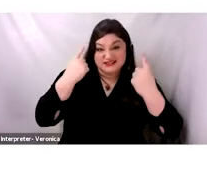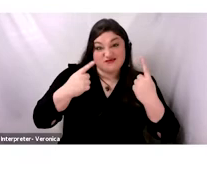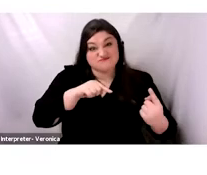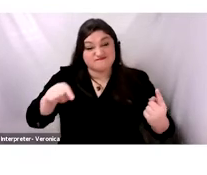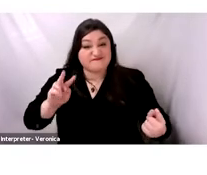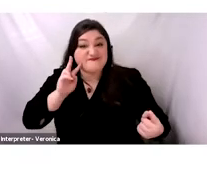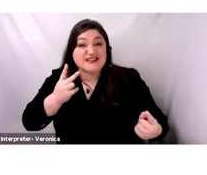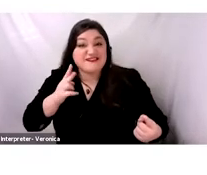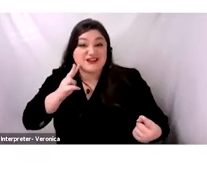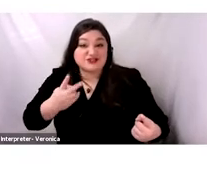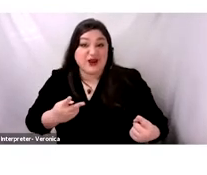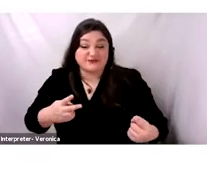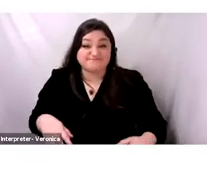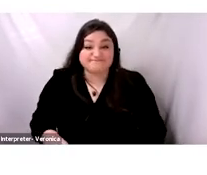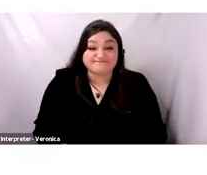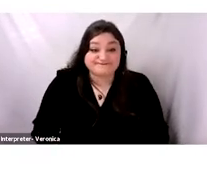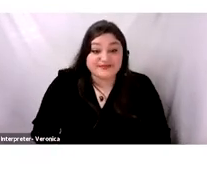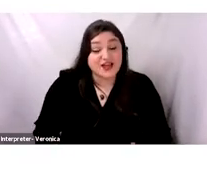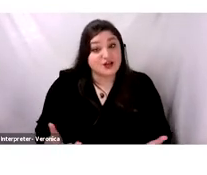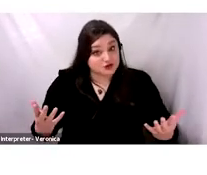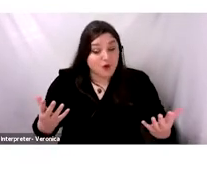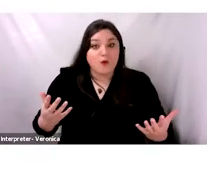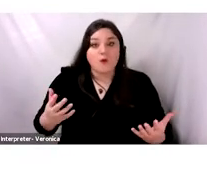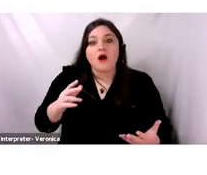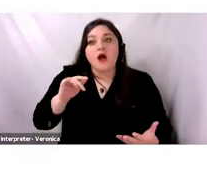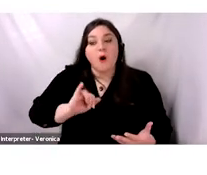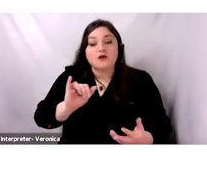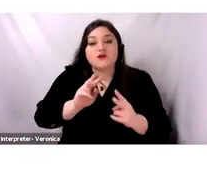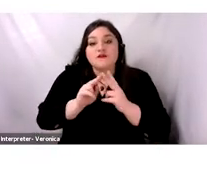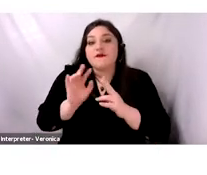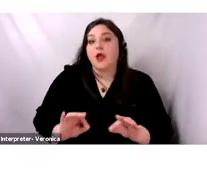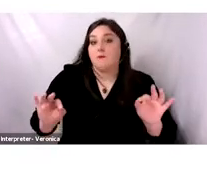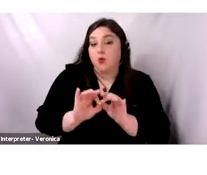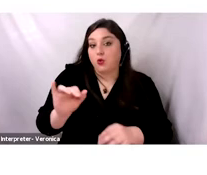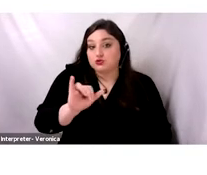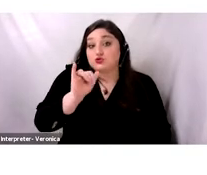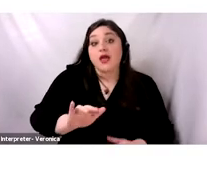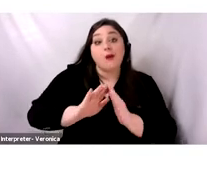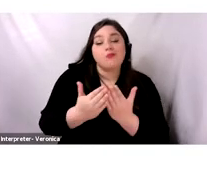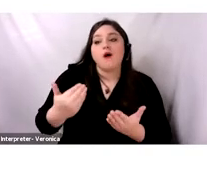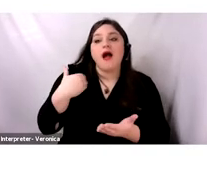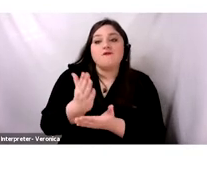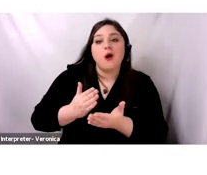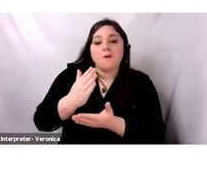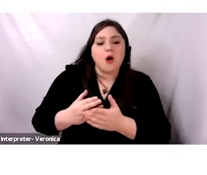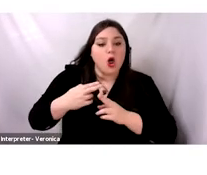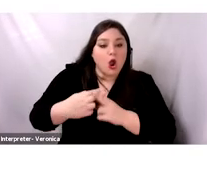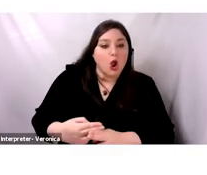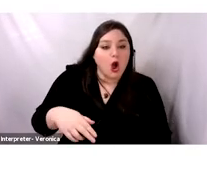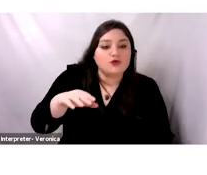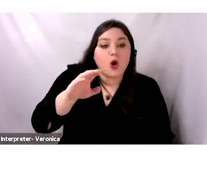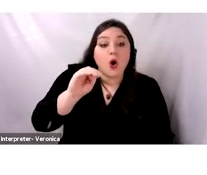Also, this is very important, there is a section of dishes called muzawwarat.